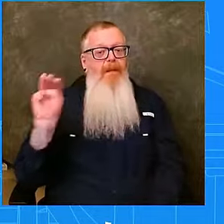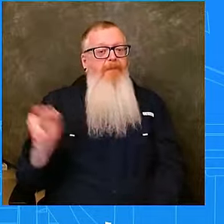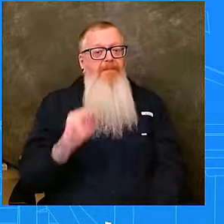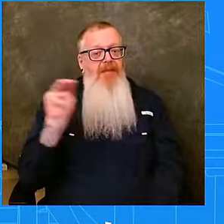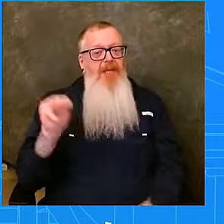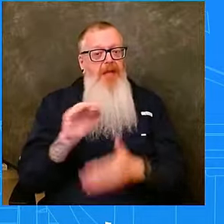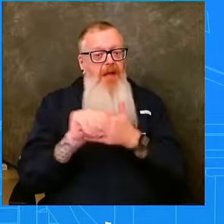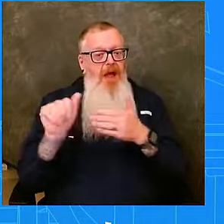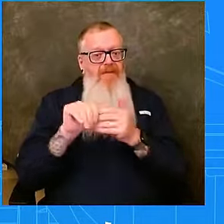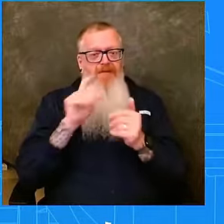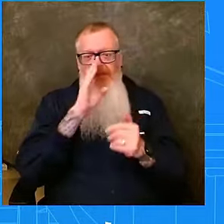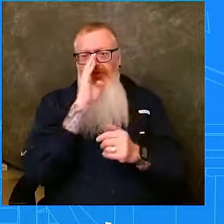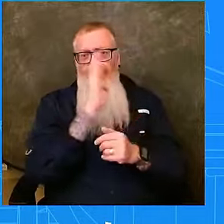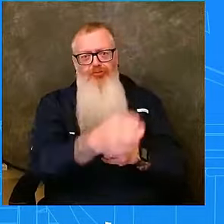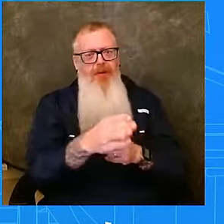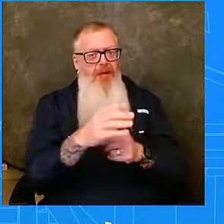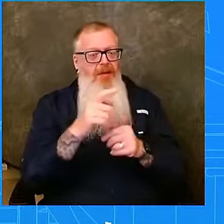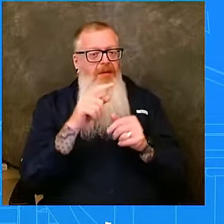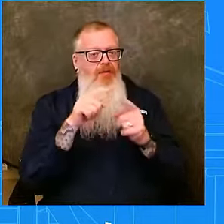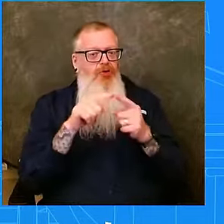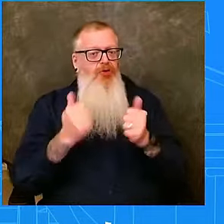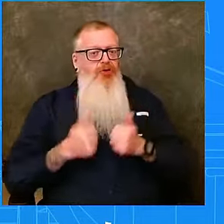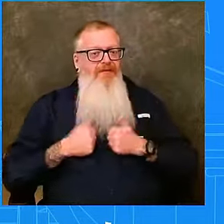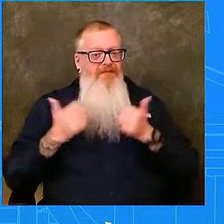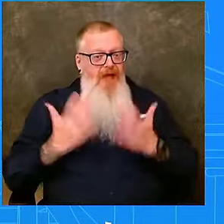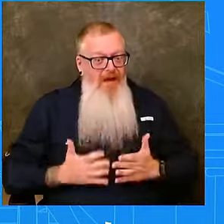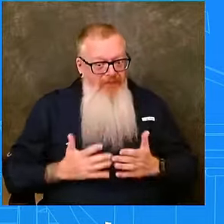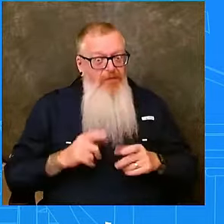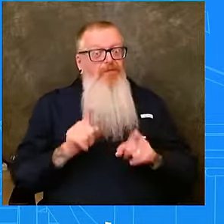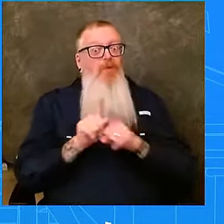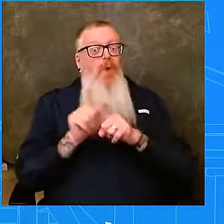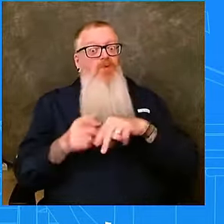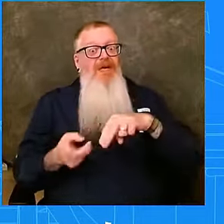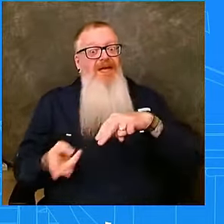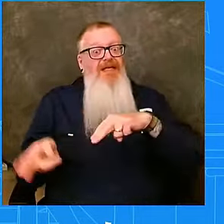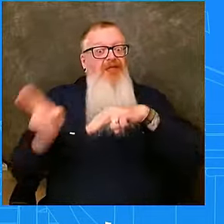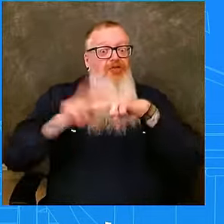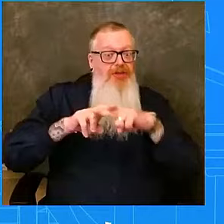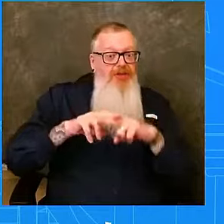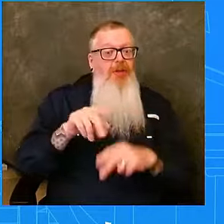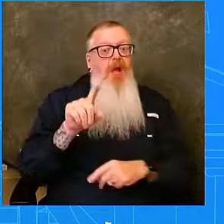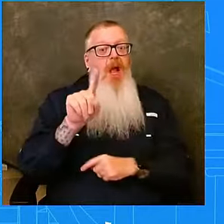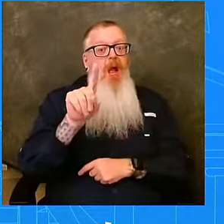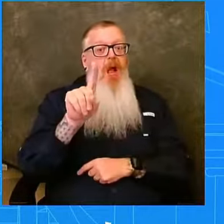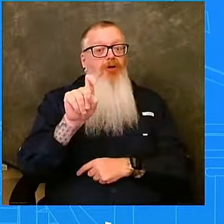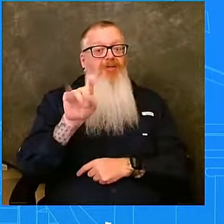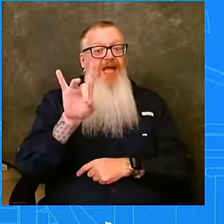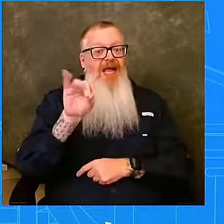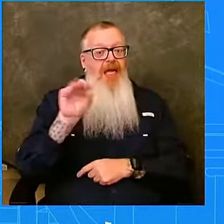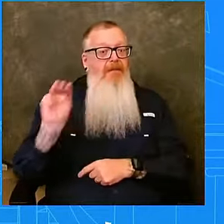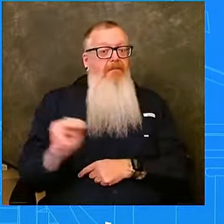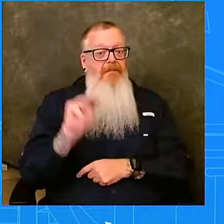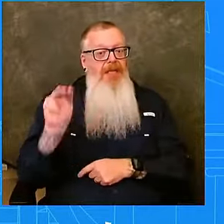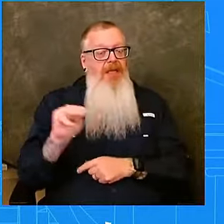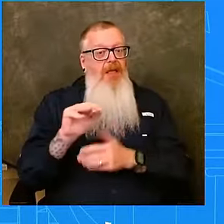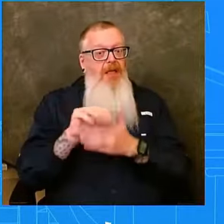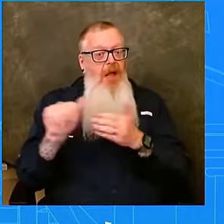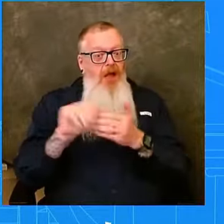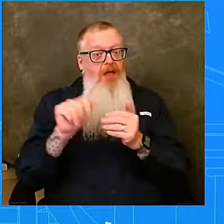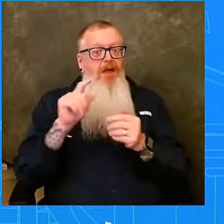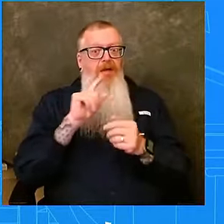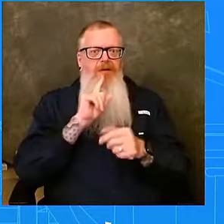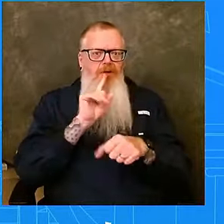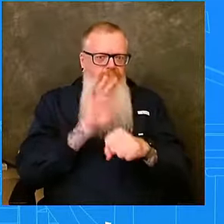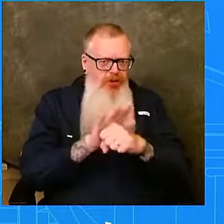ensure our federal partners can carry out their critical recovery work. More than 8,000 federal personnel